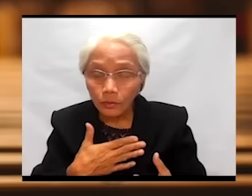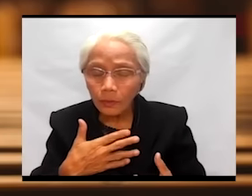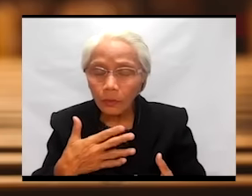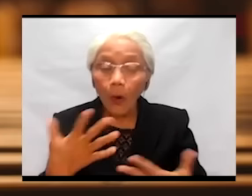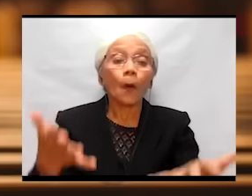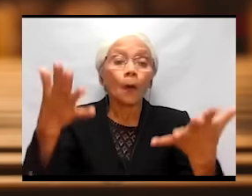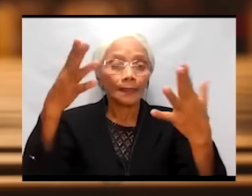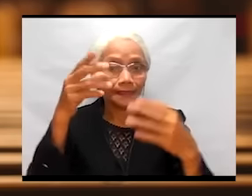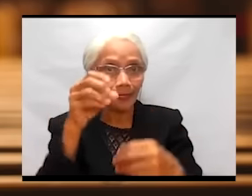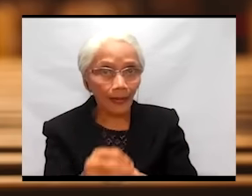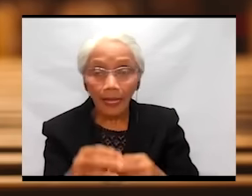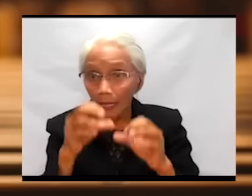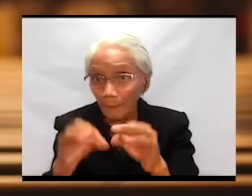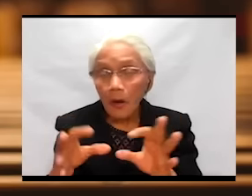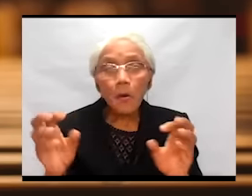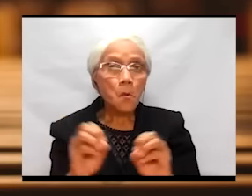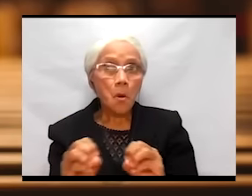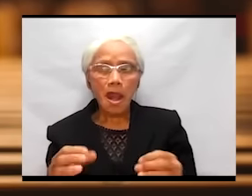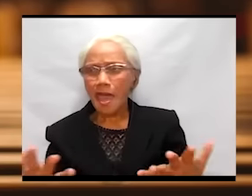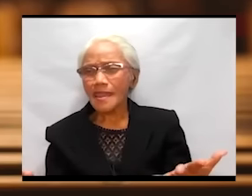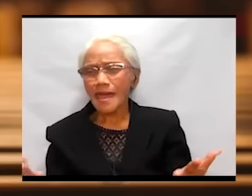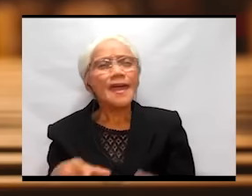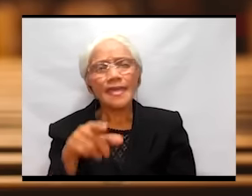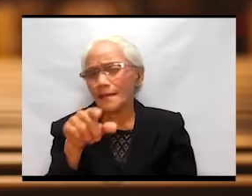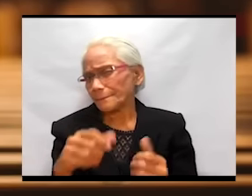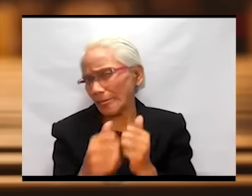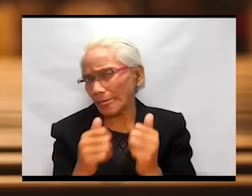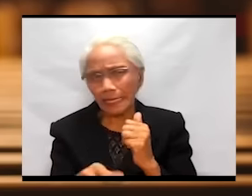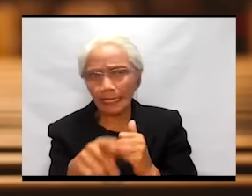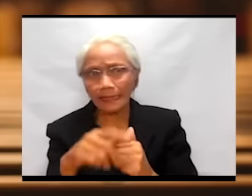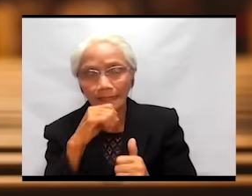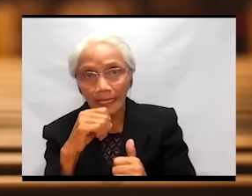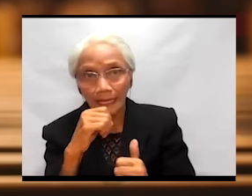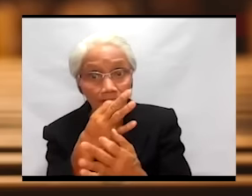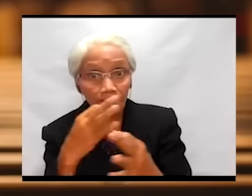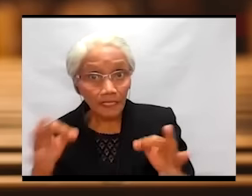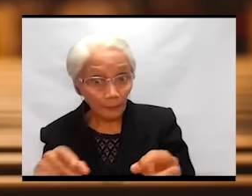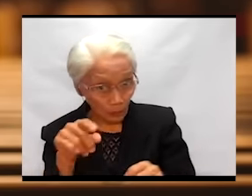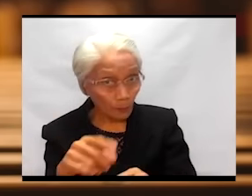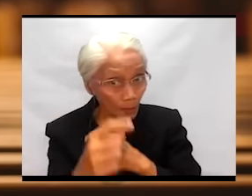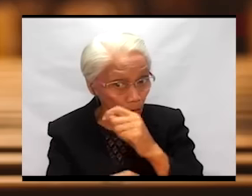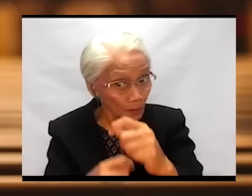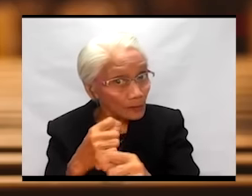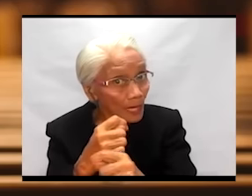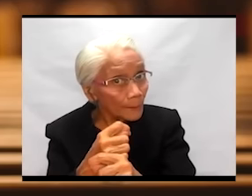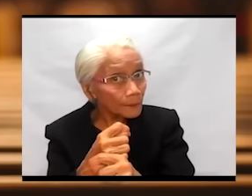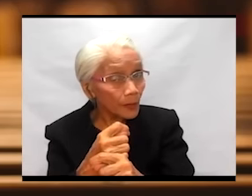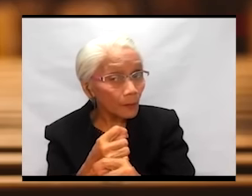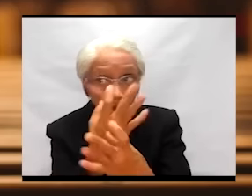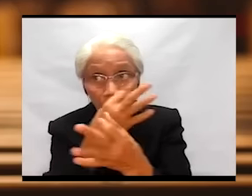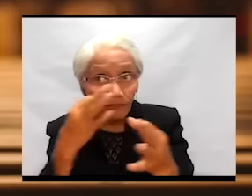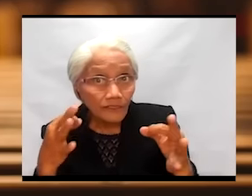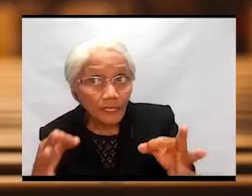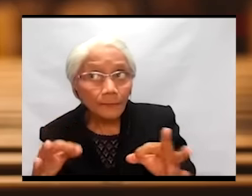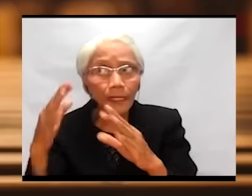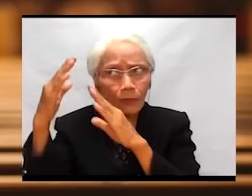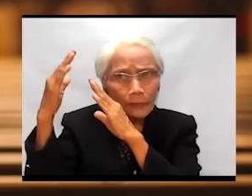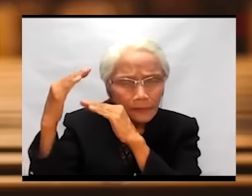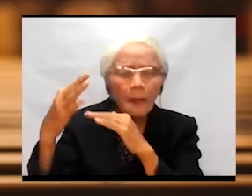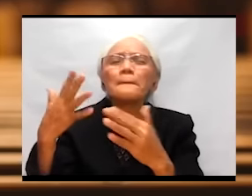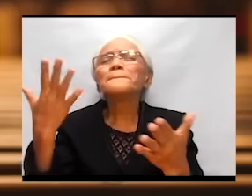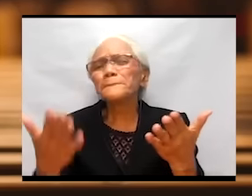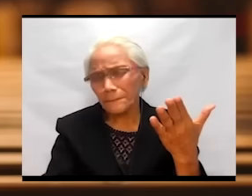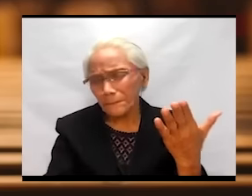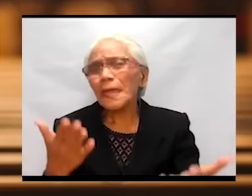hindi yan freedom. Is that the type of freedom that they were expecting? Probably. Probably. Probably. And they missed one